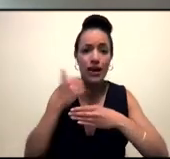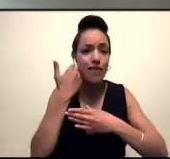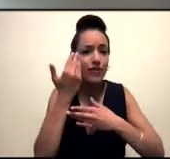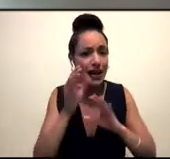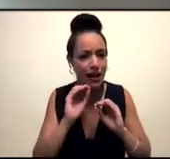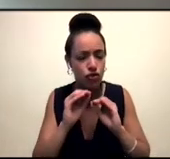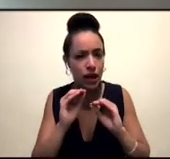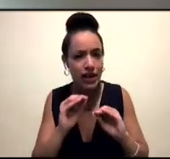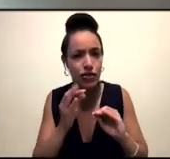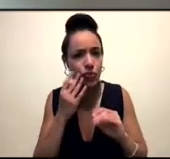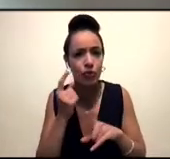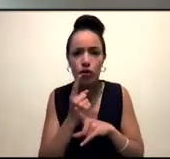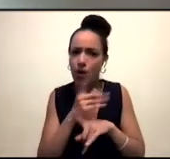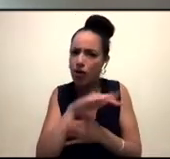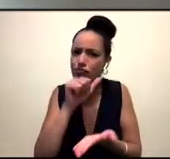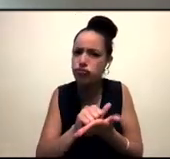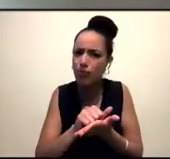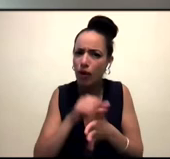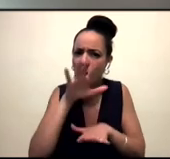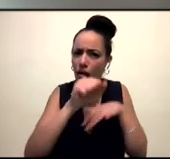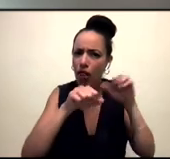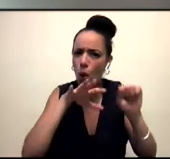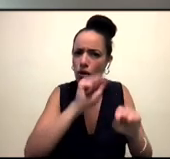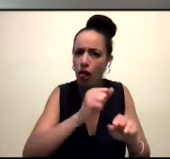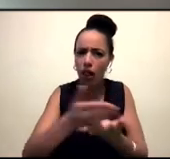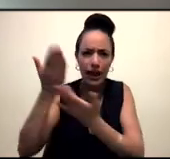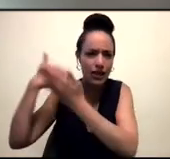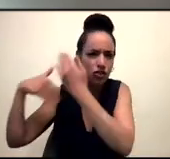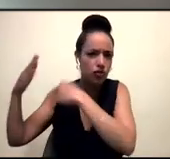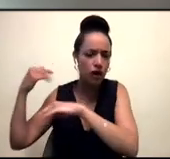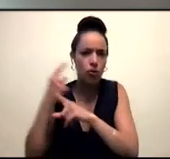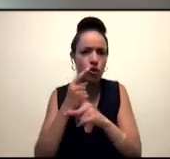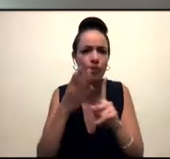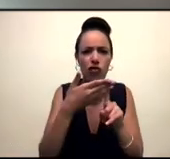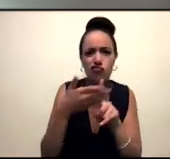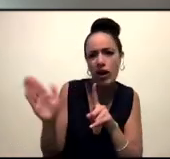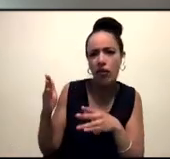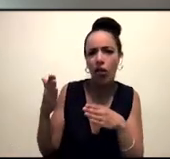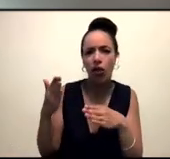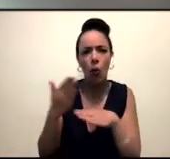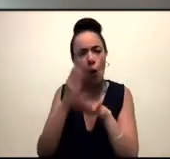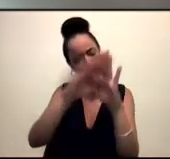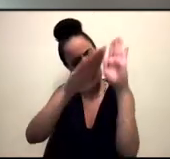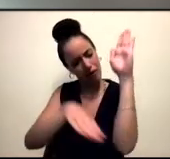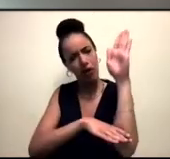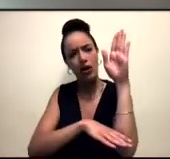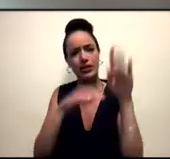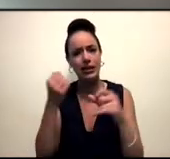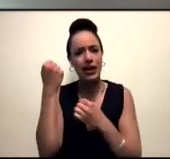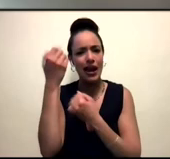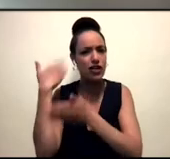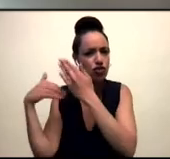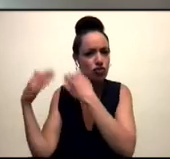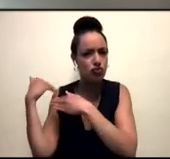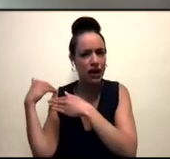like, you know, proper colonial histories, well, you know, you guys talked about, or even radical working class history or queer histories into our day curriculum, it